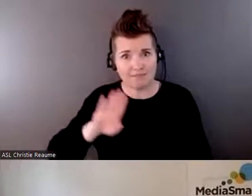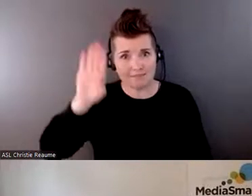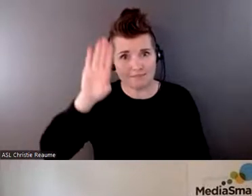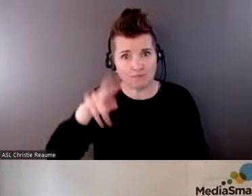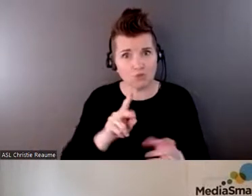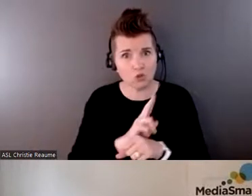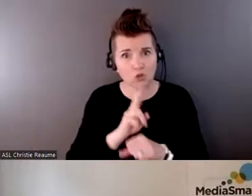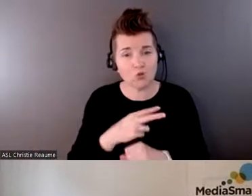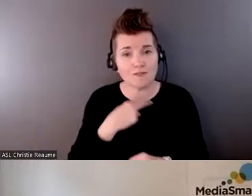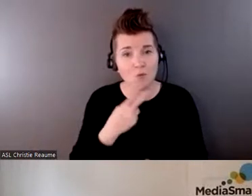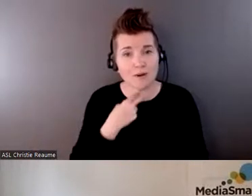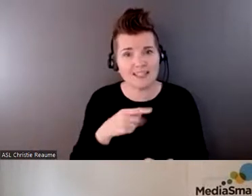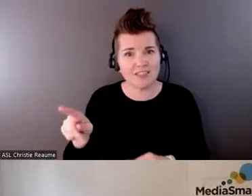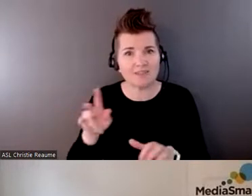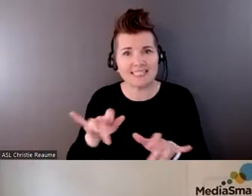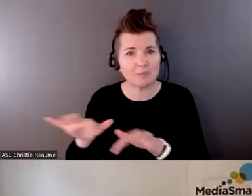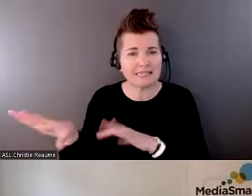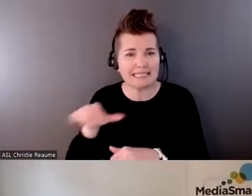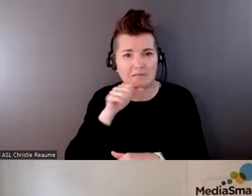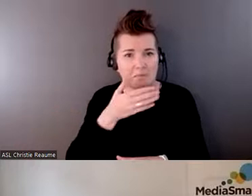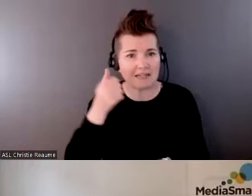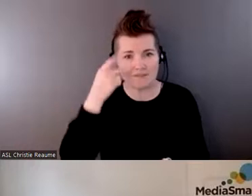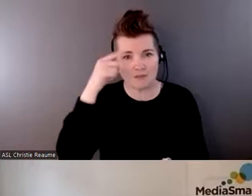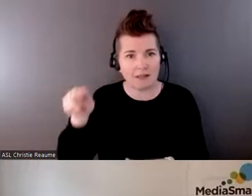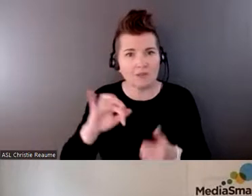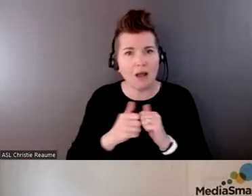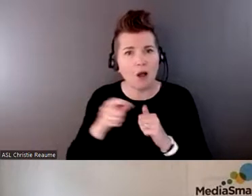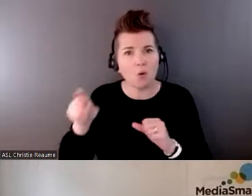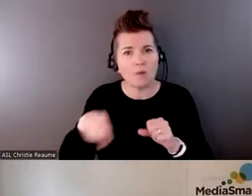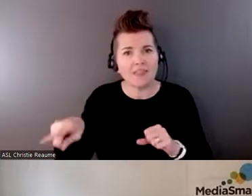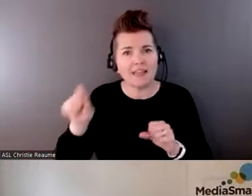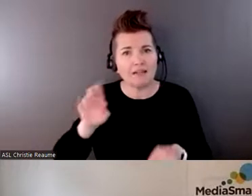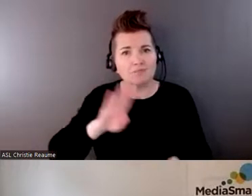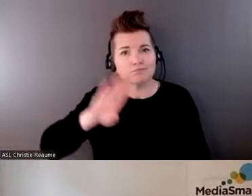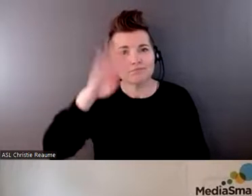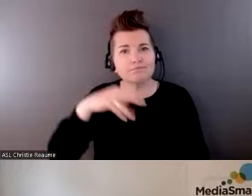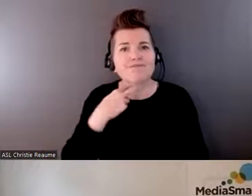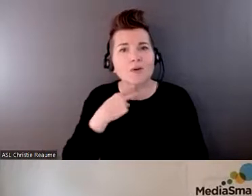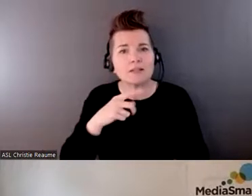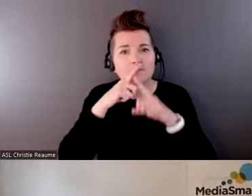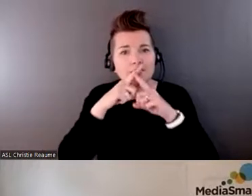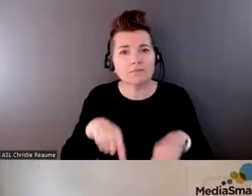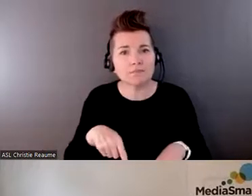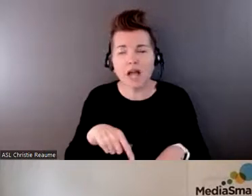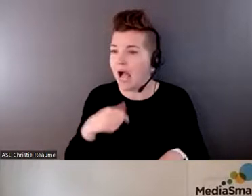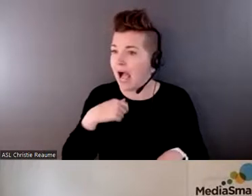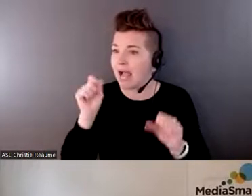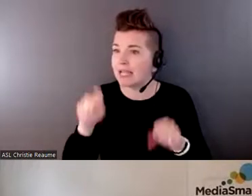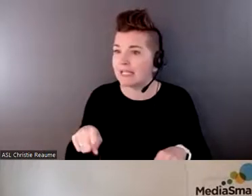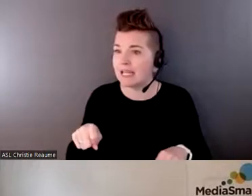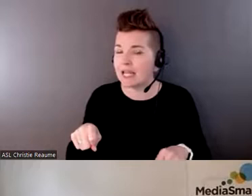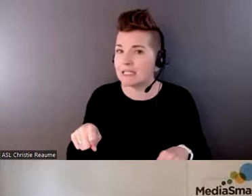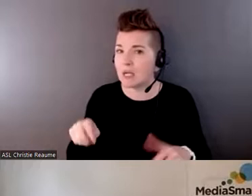they're typing is not, not their forte? I can promote them to